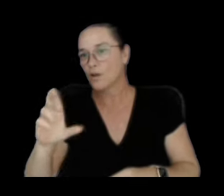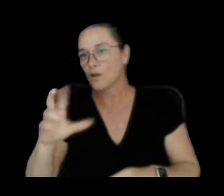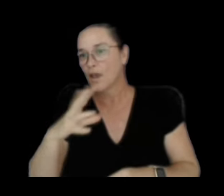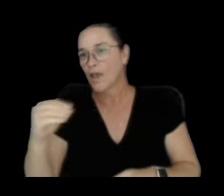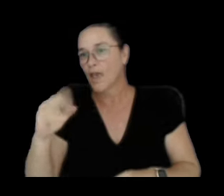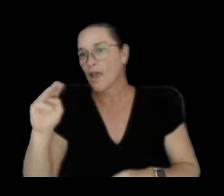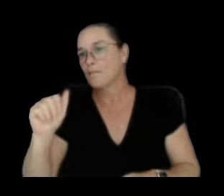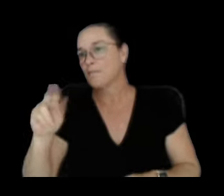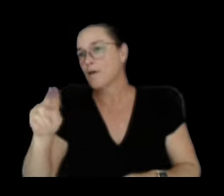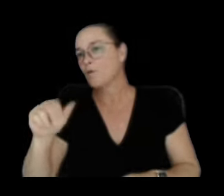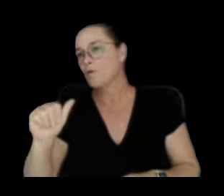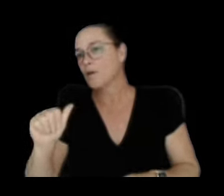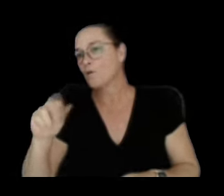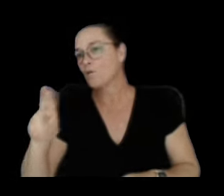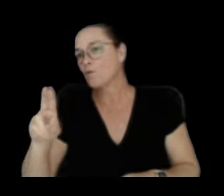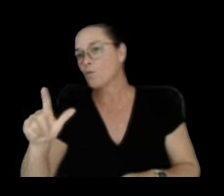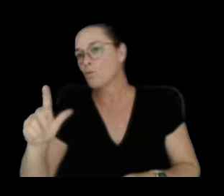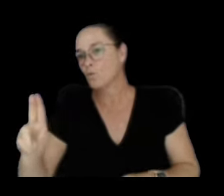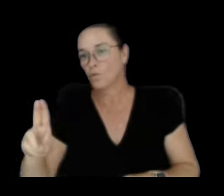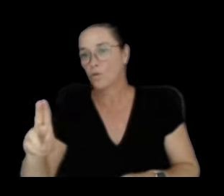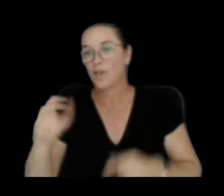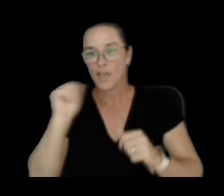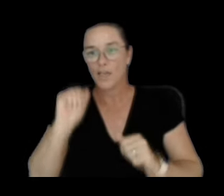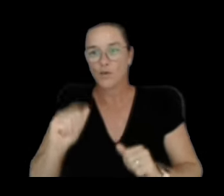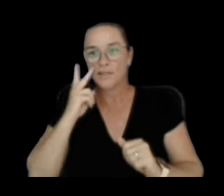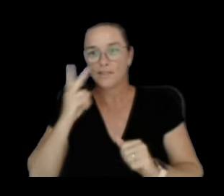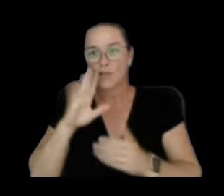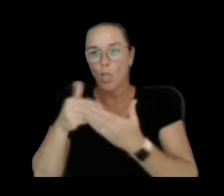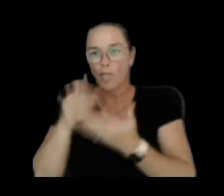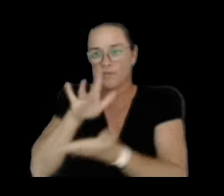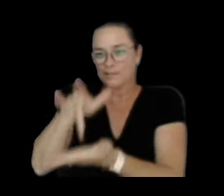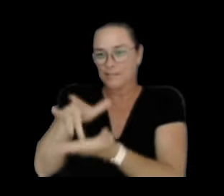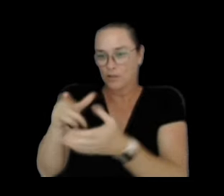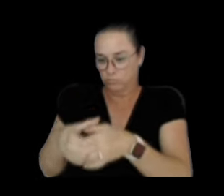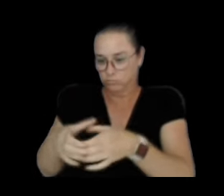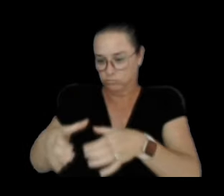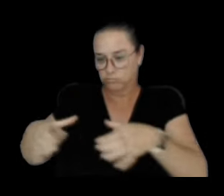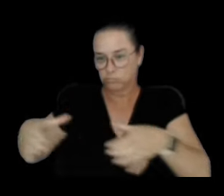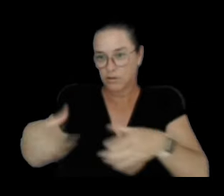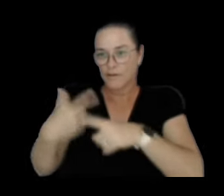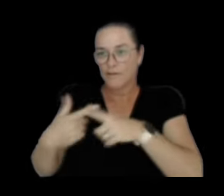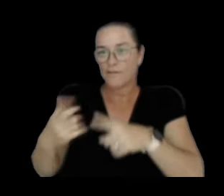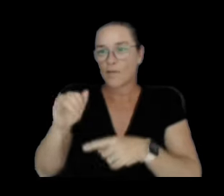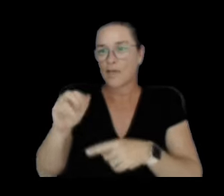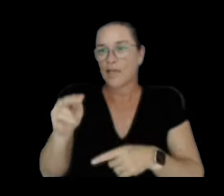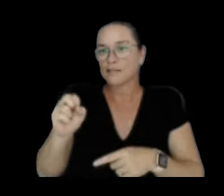as you can see on the background image from the USGS based on satellite radar data.